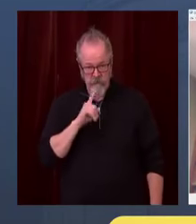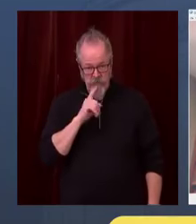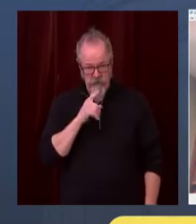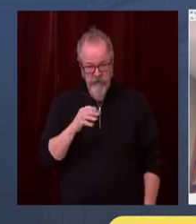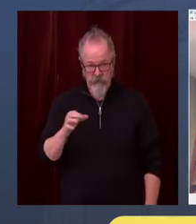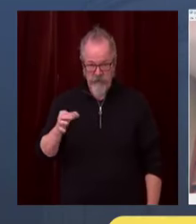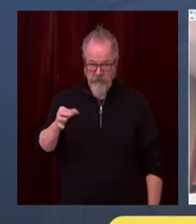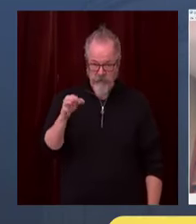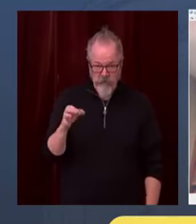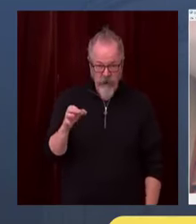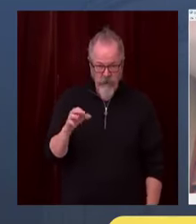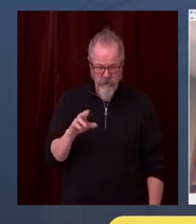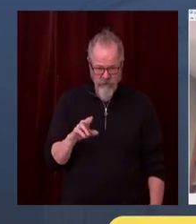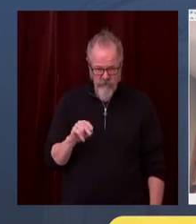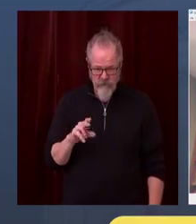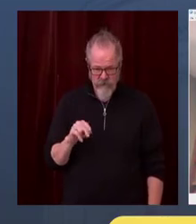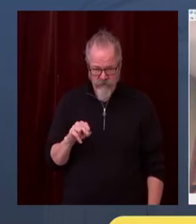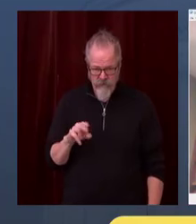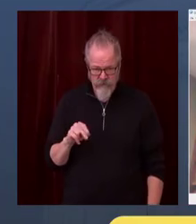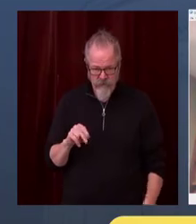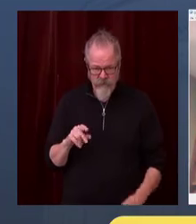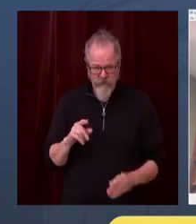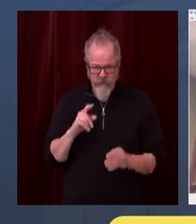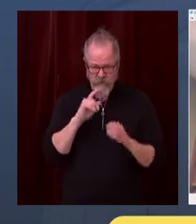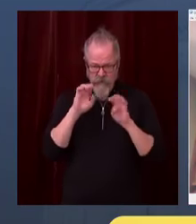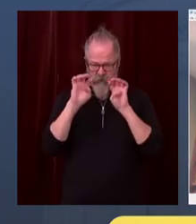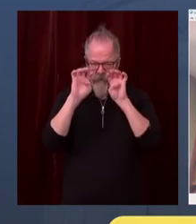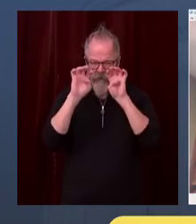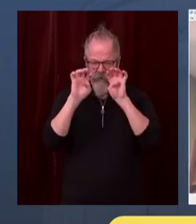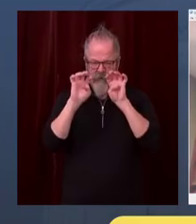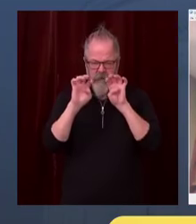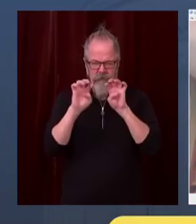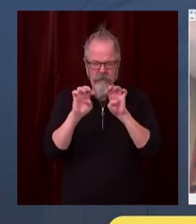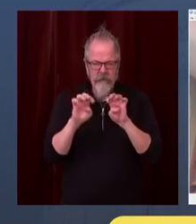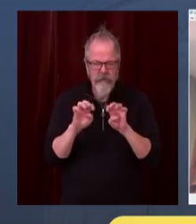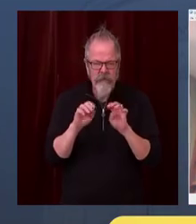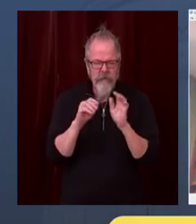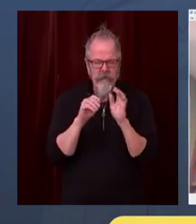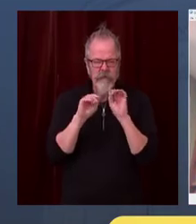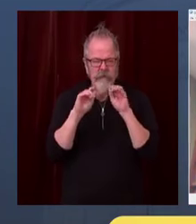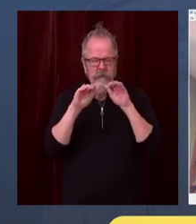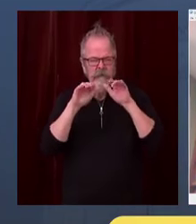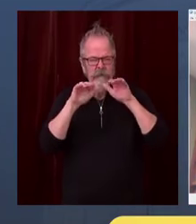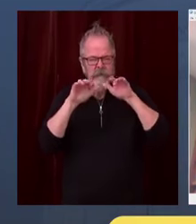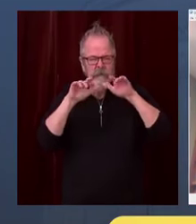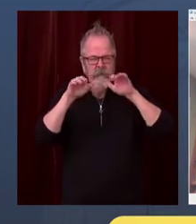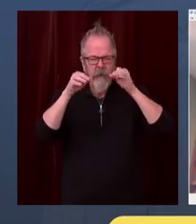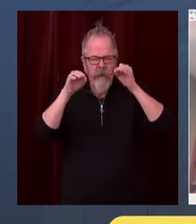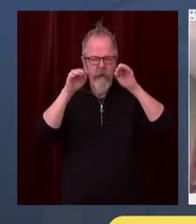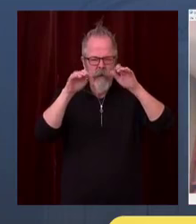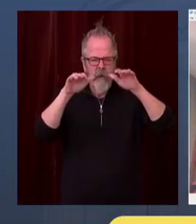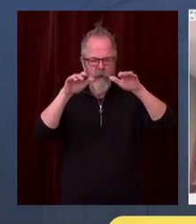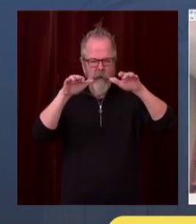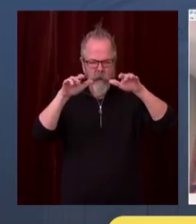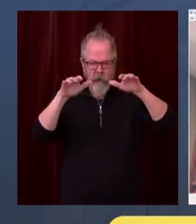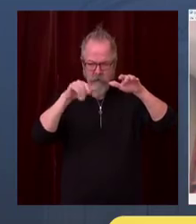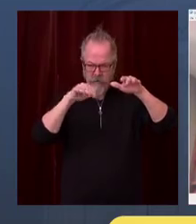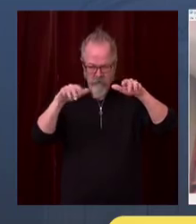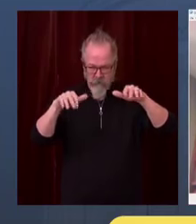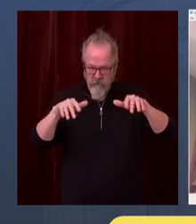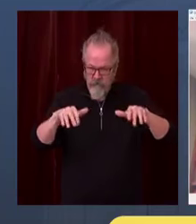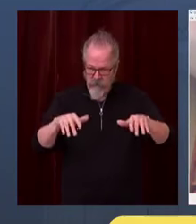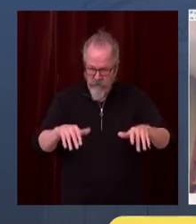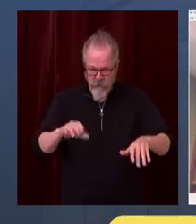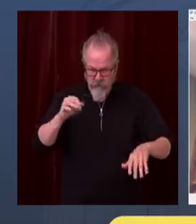duration and the proximity of contact with an infected individual with certain activities when masks are not